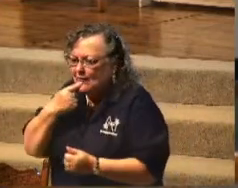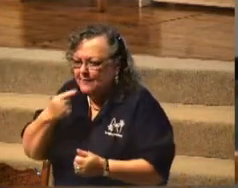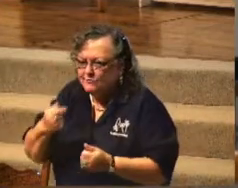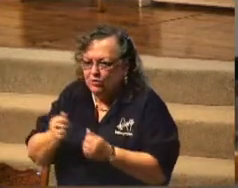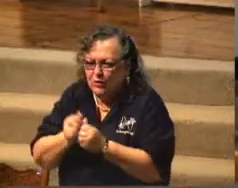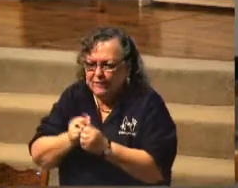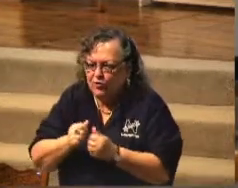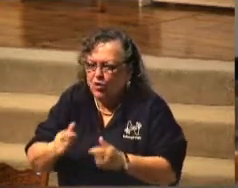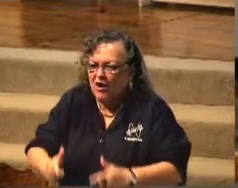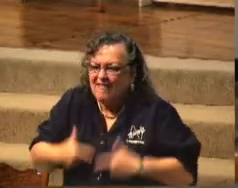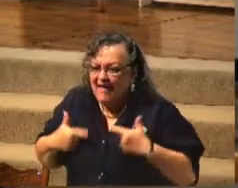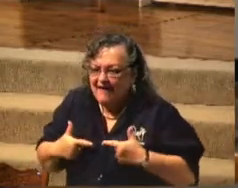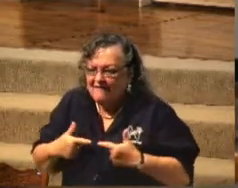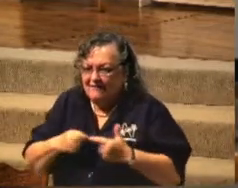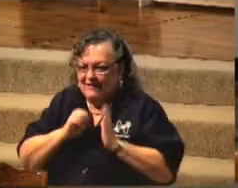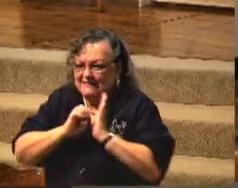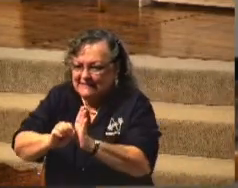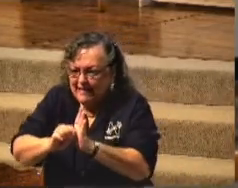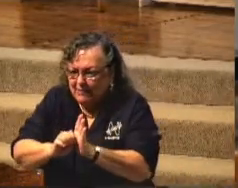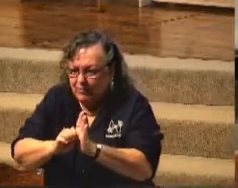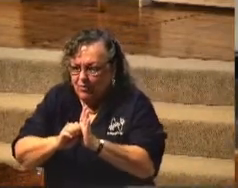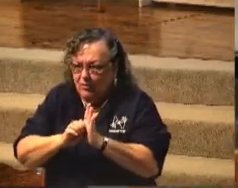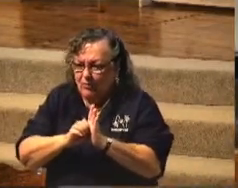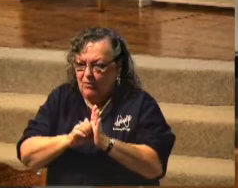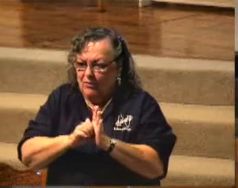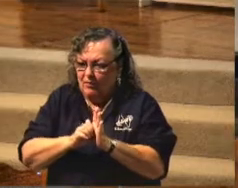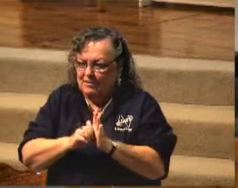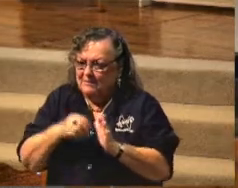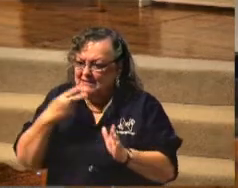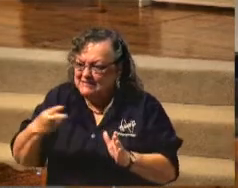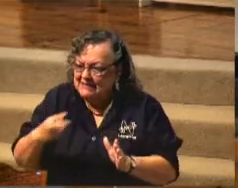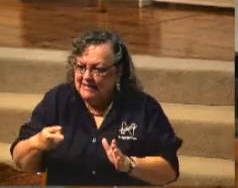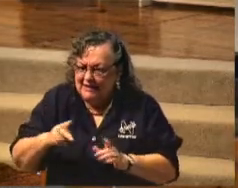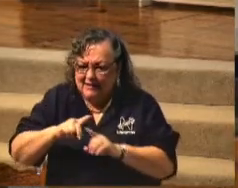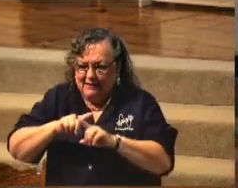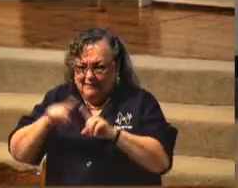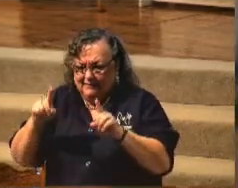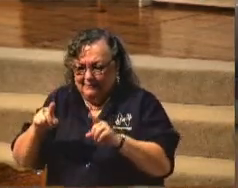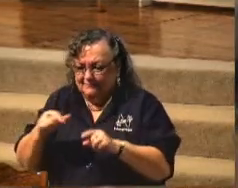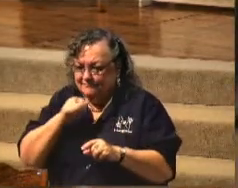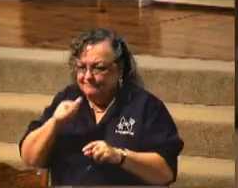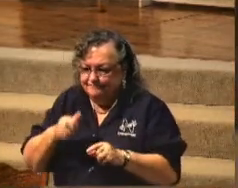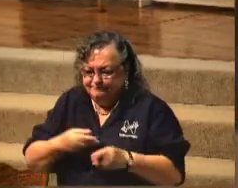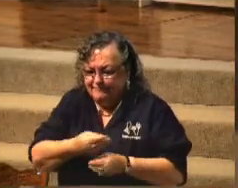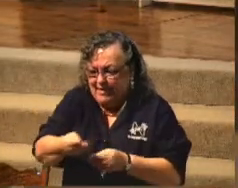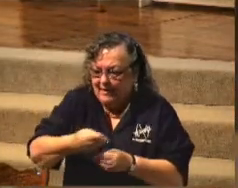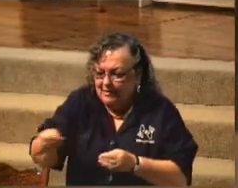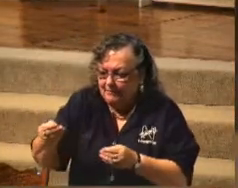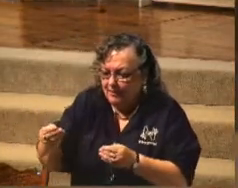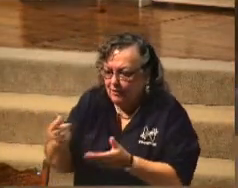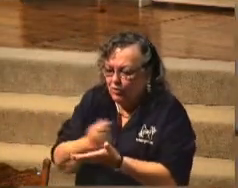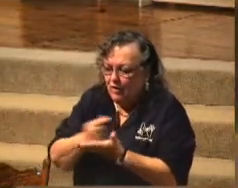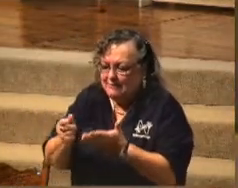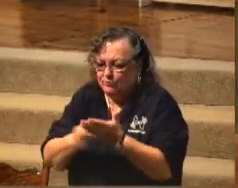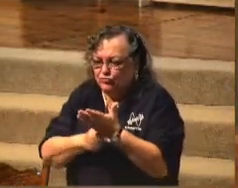with your life. Let them see a difference. Don't hand him a gospel track and cuss